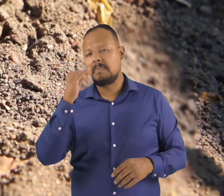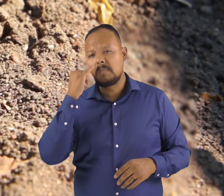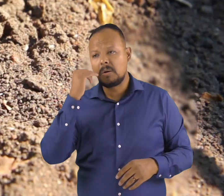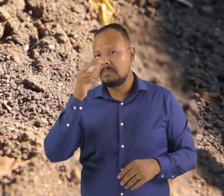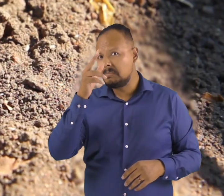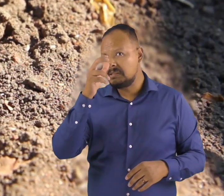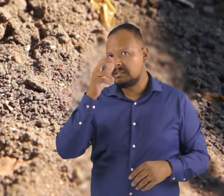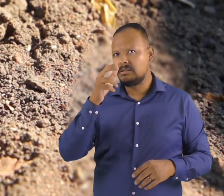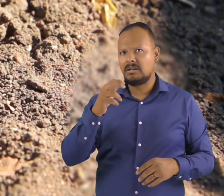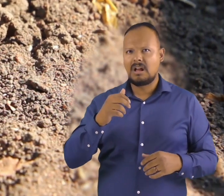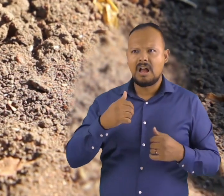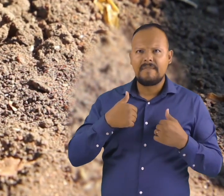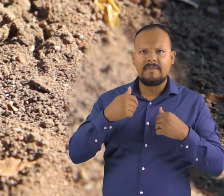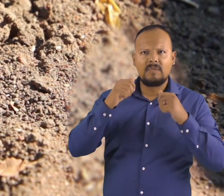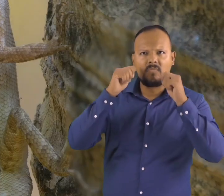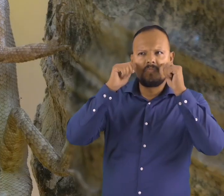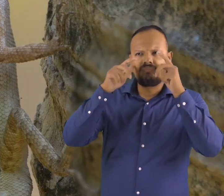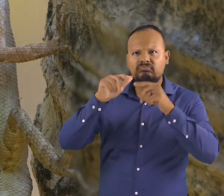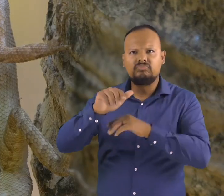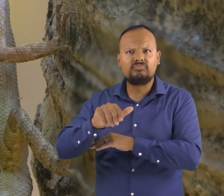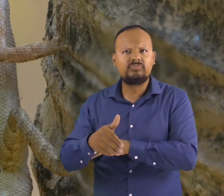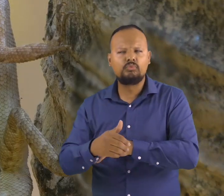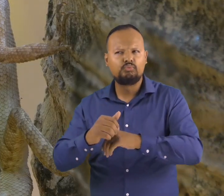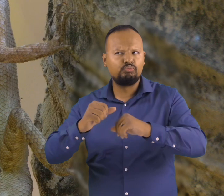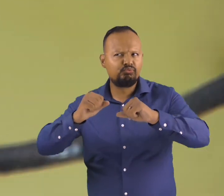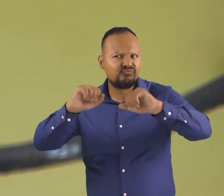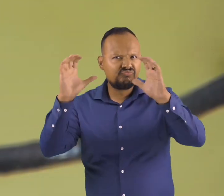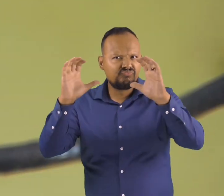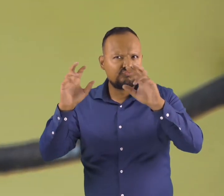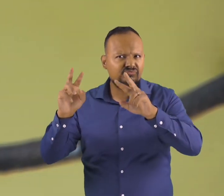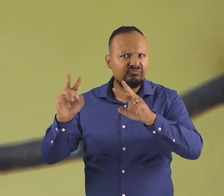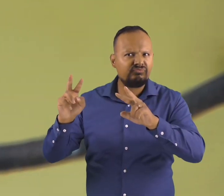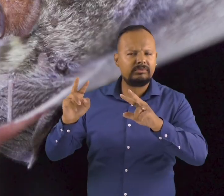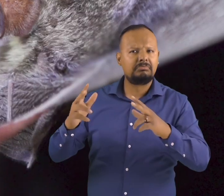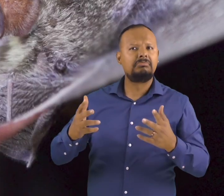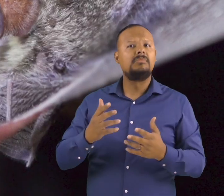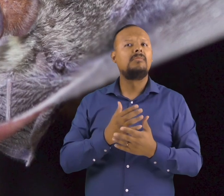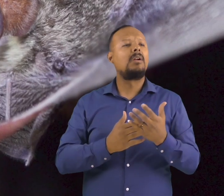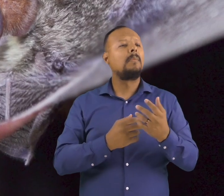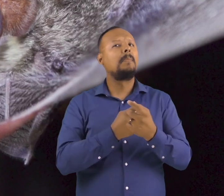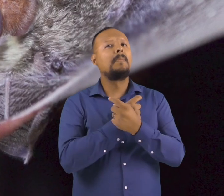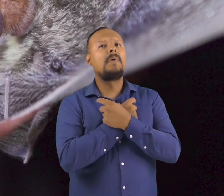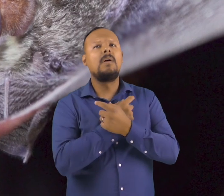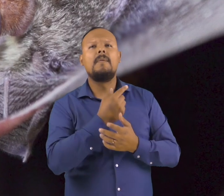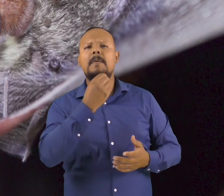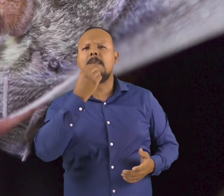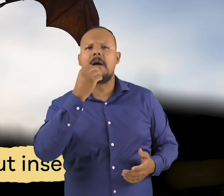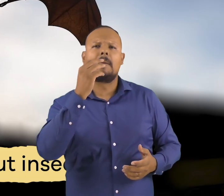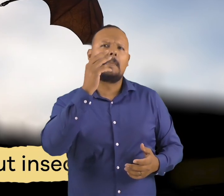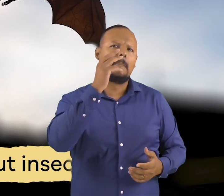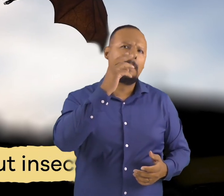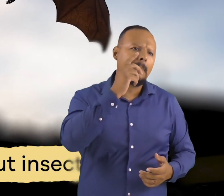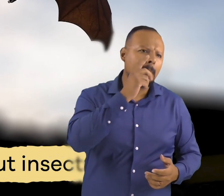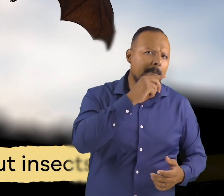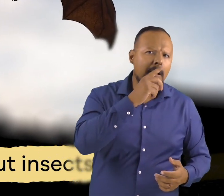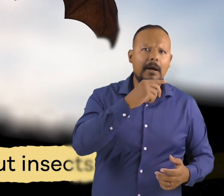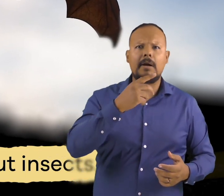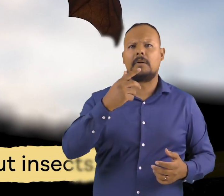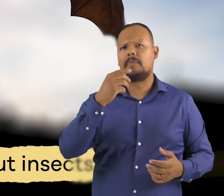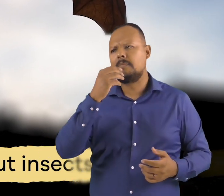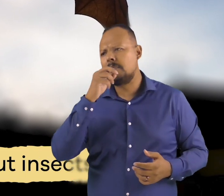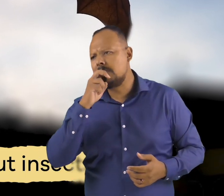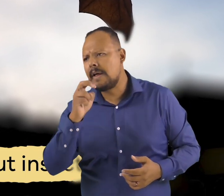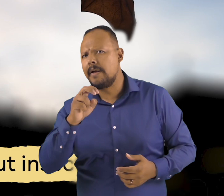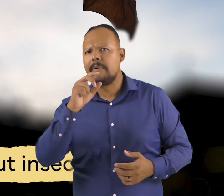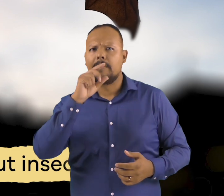Some bats eat mice, bats, reptiles, birds, and other smaller bats. But most bats